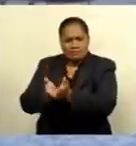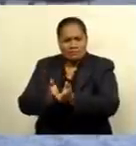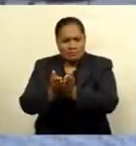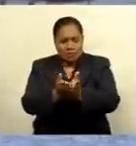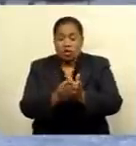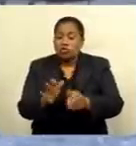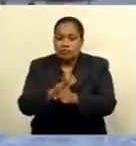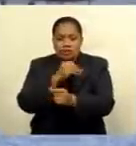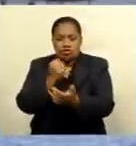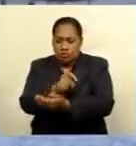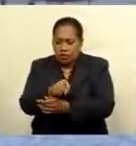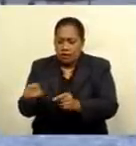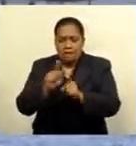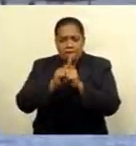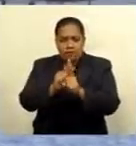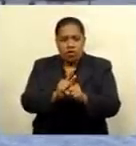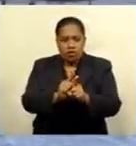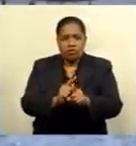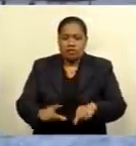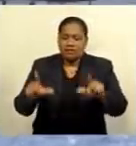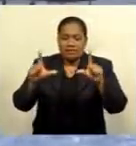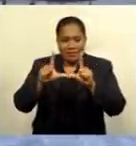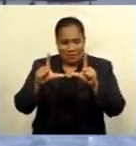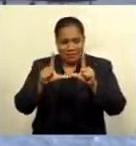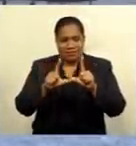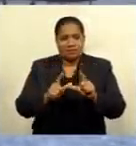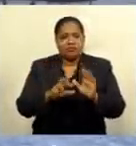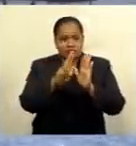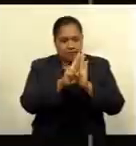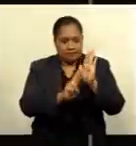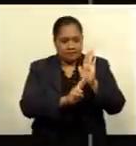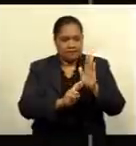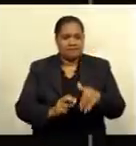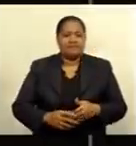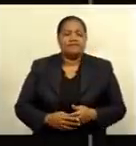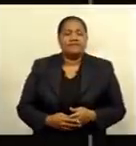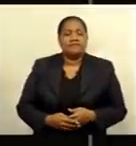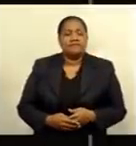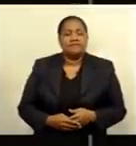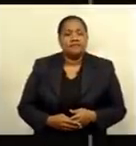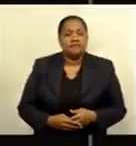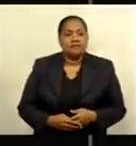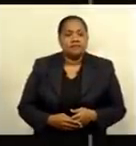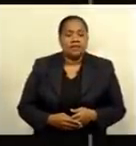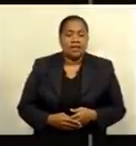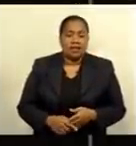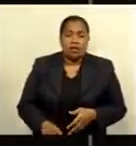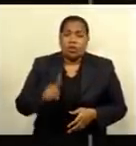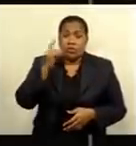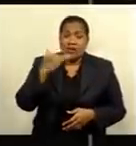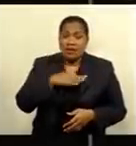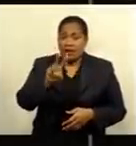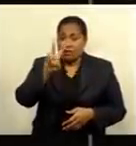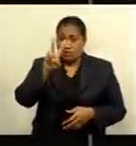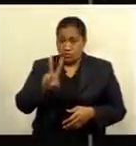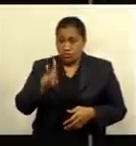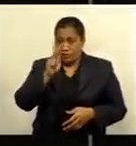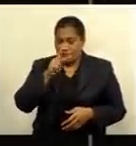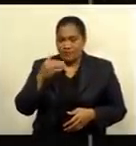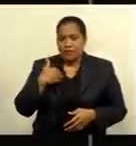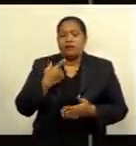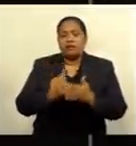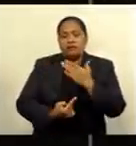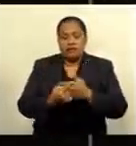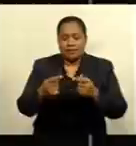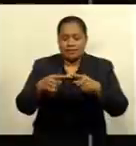regulations of their licenses. Kelly Wadala, FBC News. 102 public health infringement notices